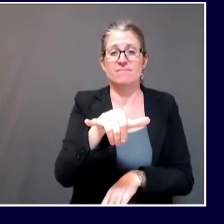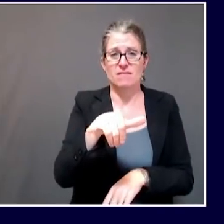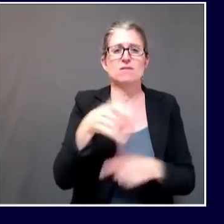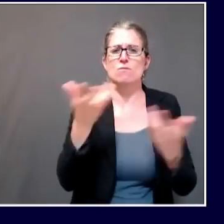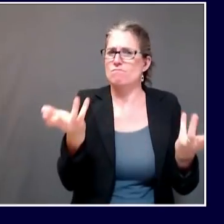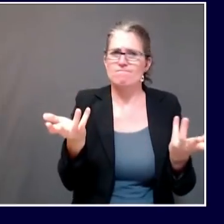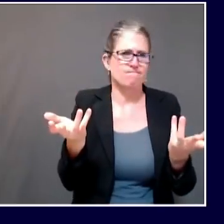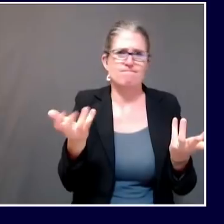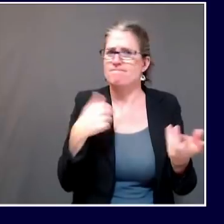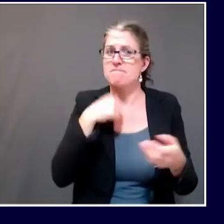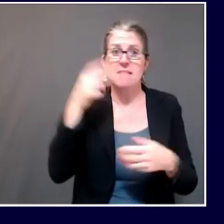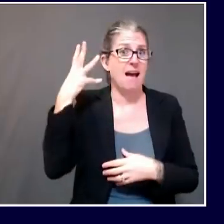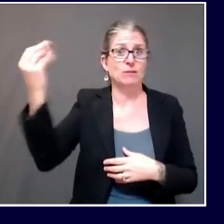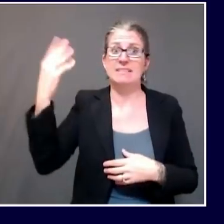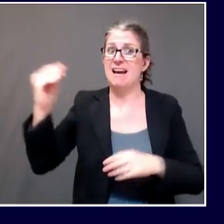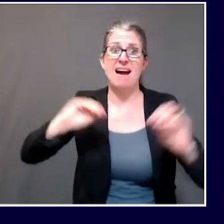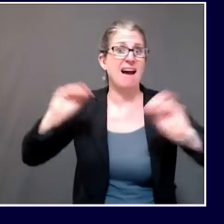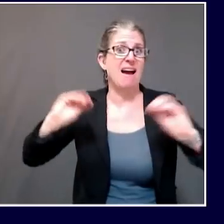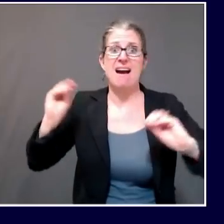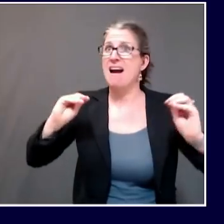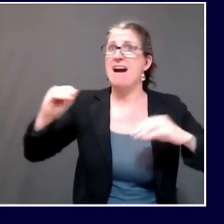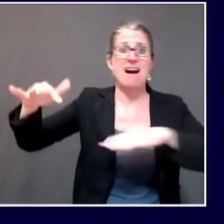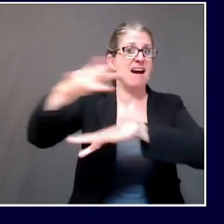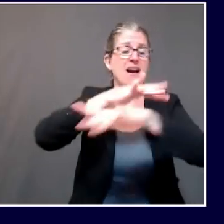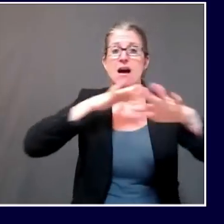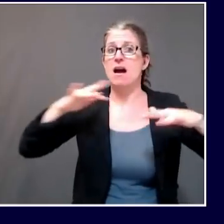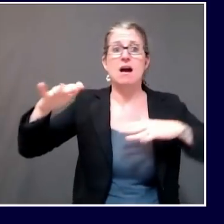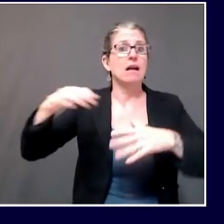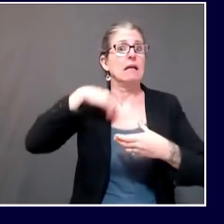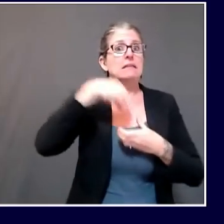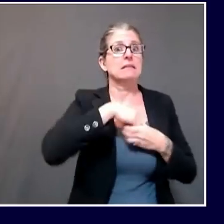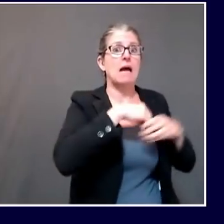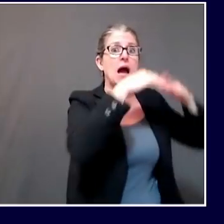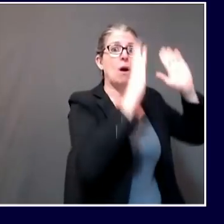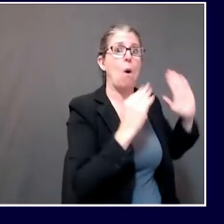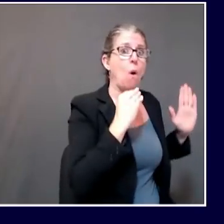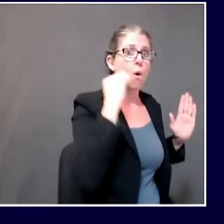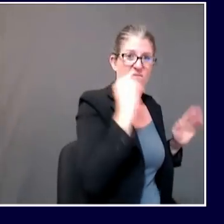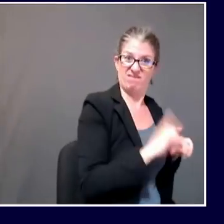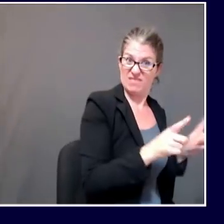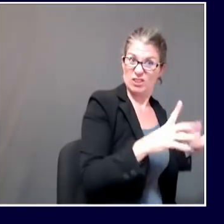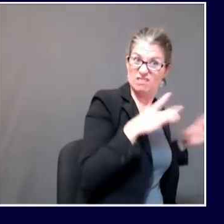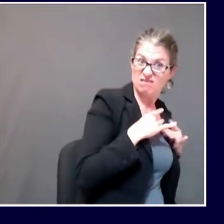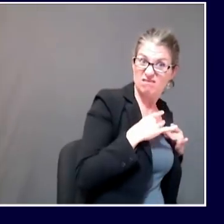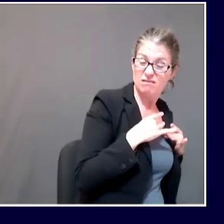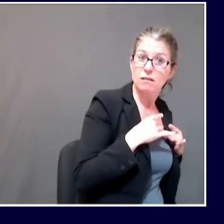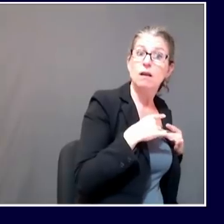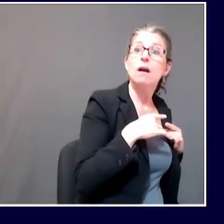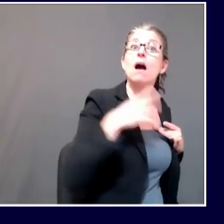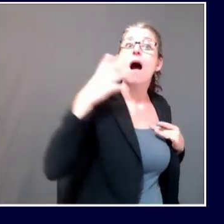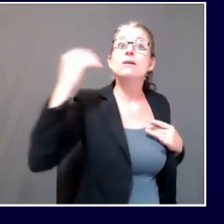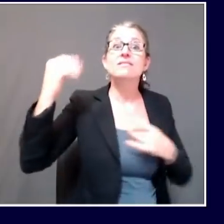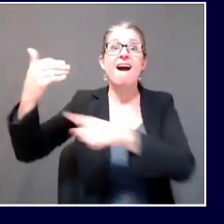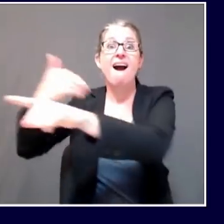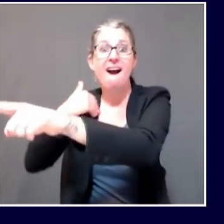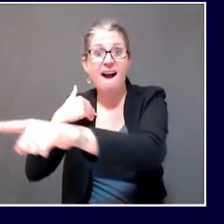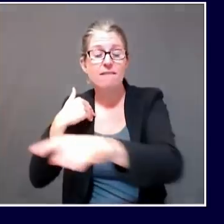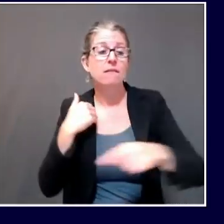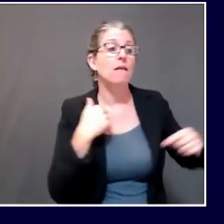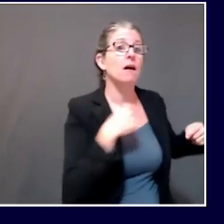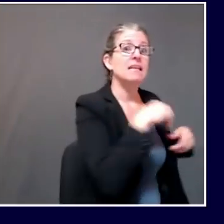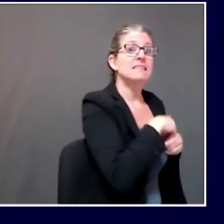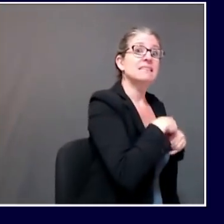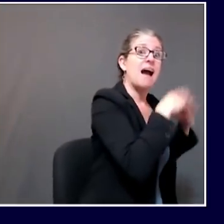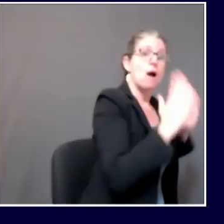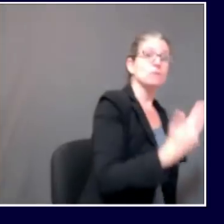For example, in a classroom, you might be in a room for up to six hours with one or two breaks throughout the day. So,